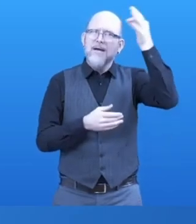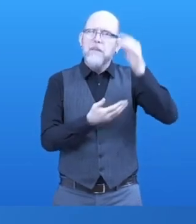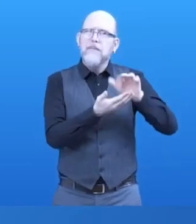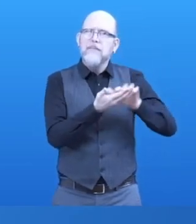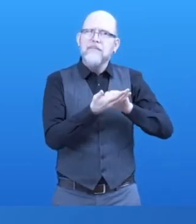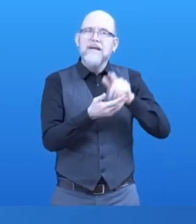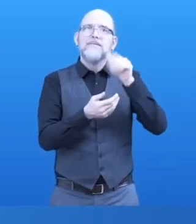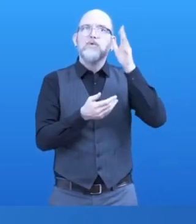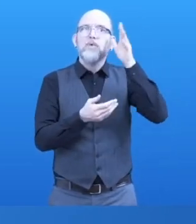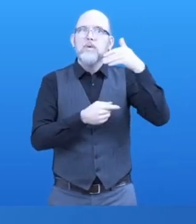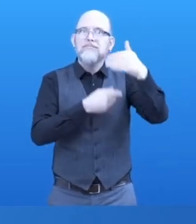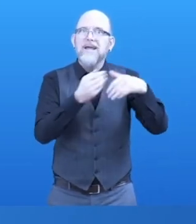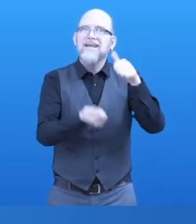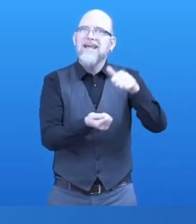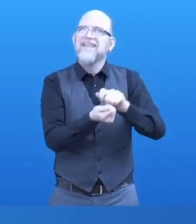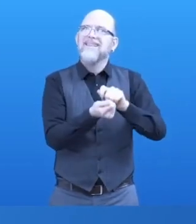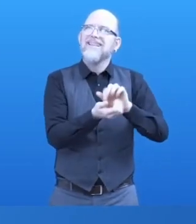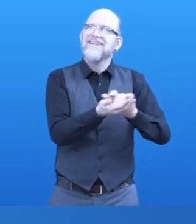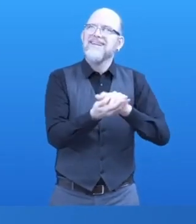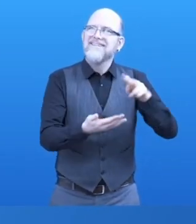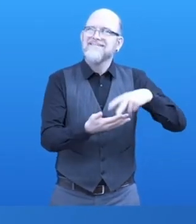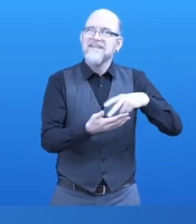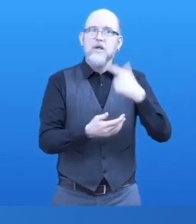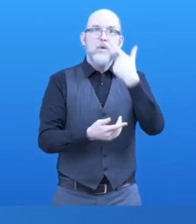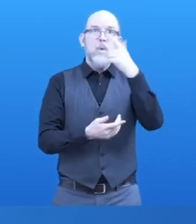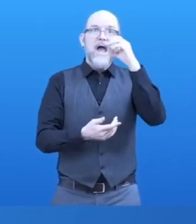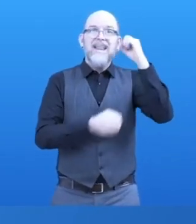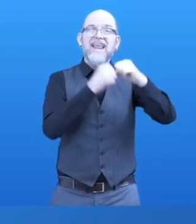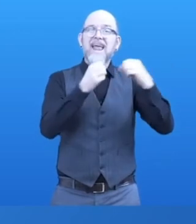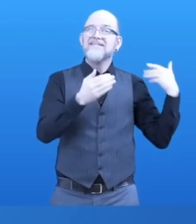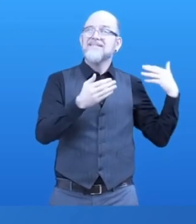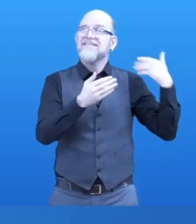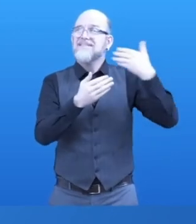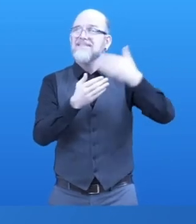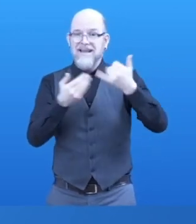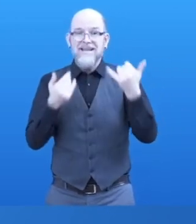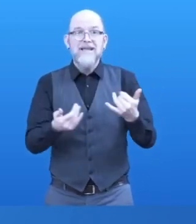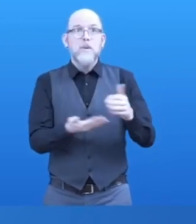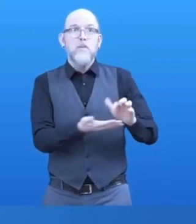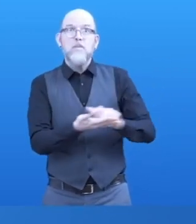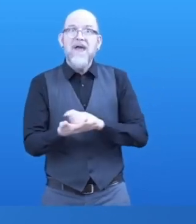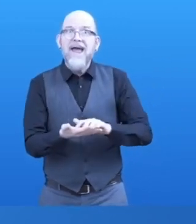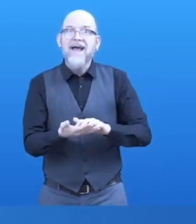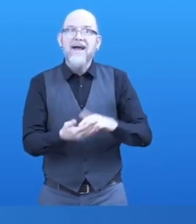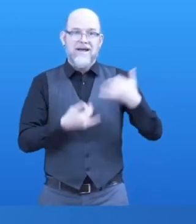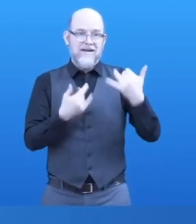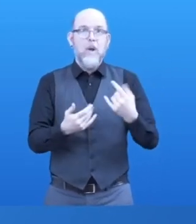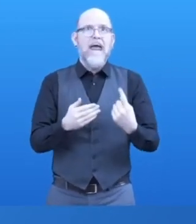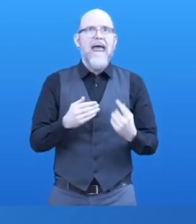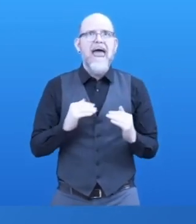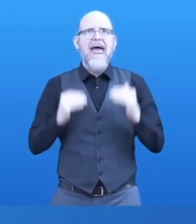For now there are high-tech braille displays bringing the world beneath your fingertips. So you ask, why can't I have one of